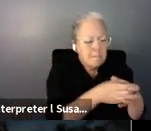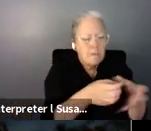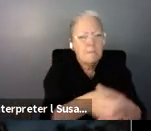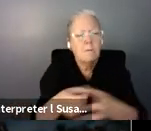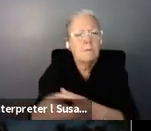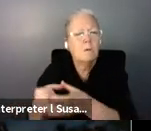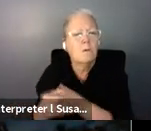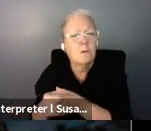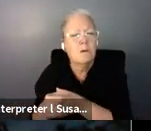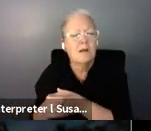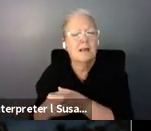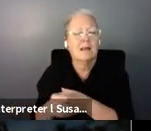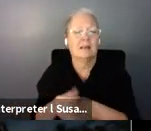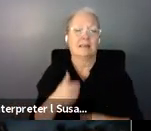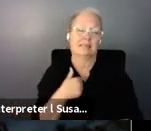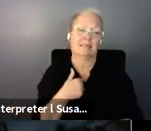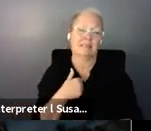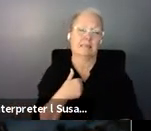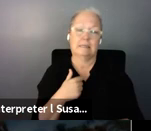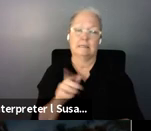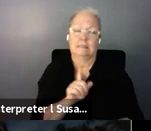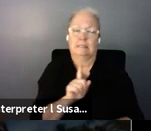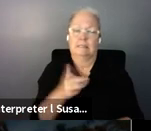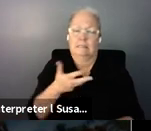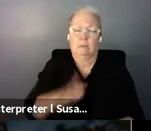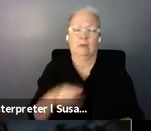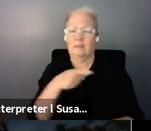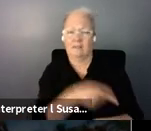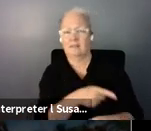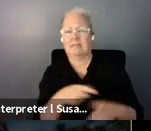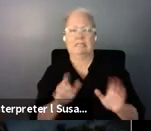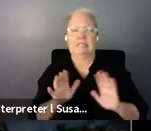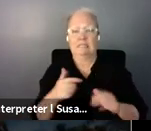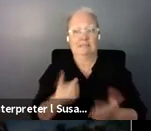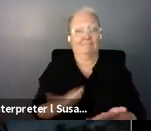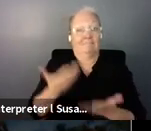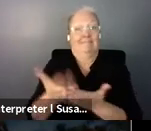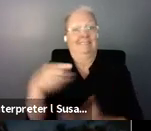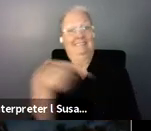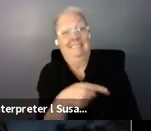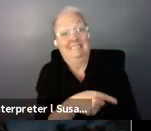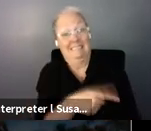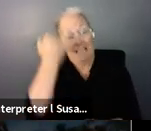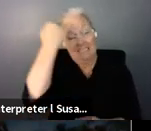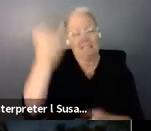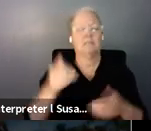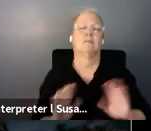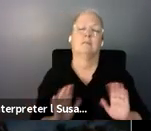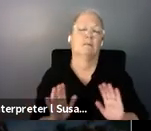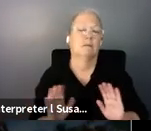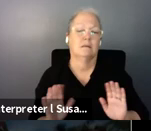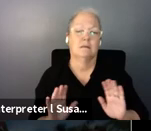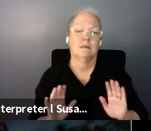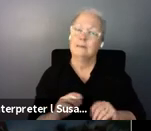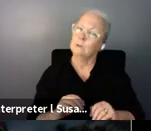not what we're advising aiming for or suggesting and i think we have to be very careful about that space